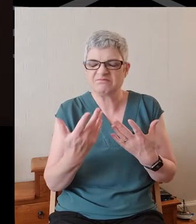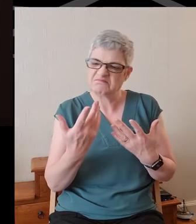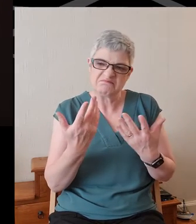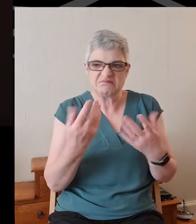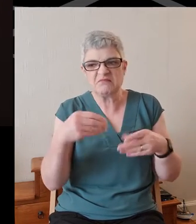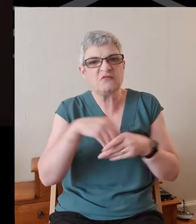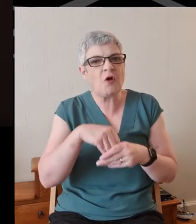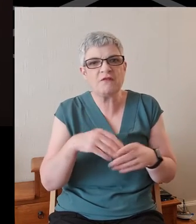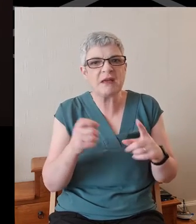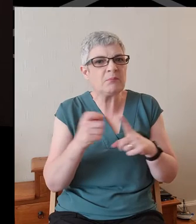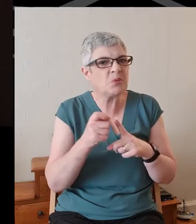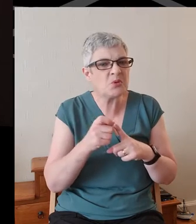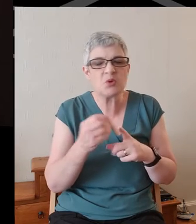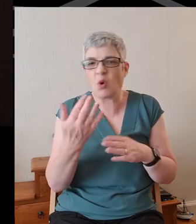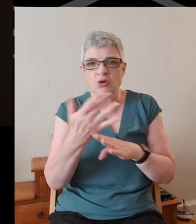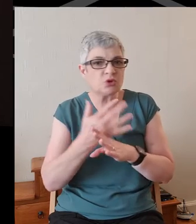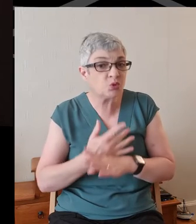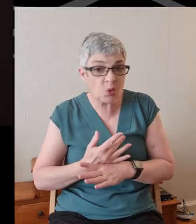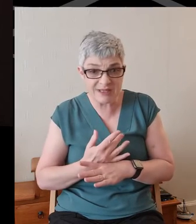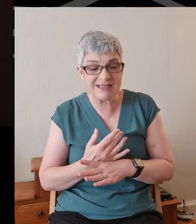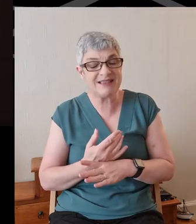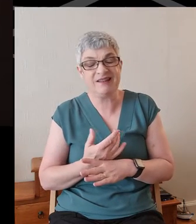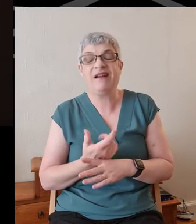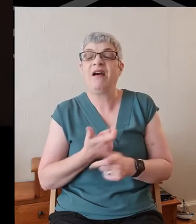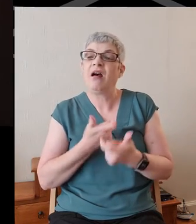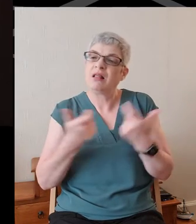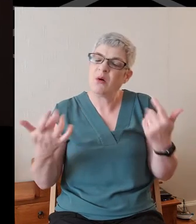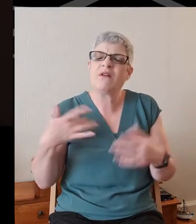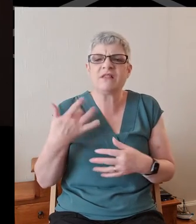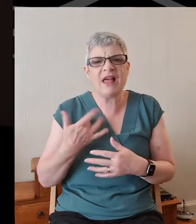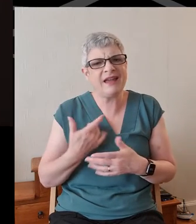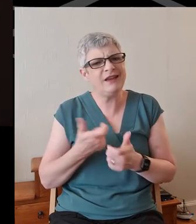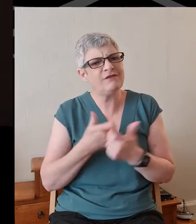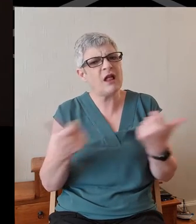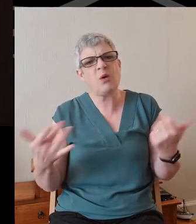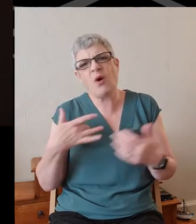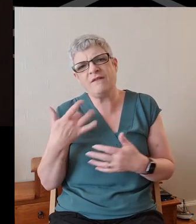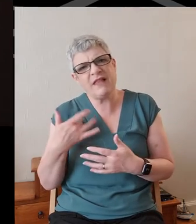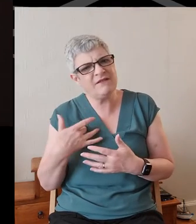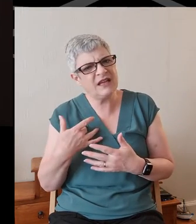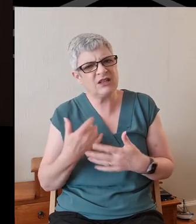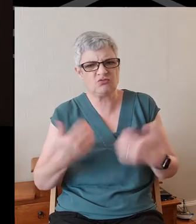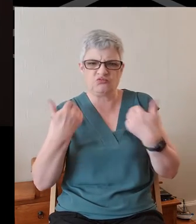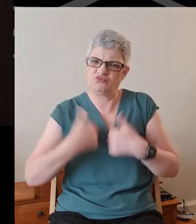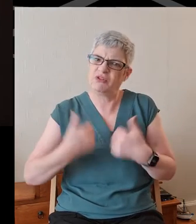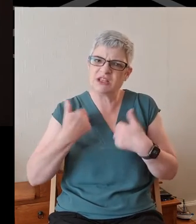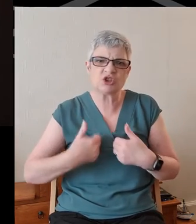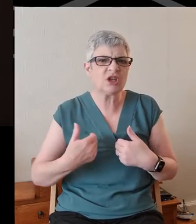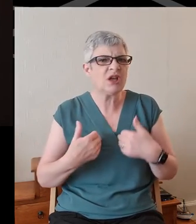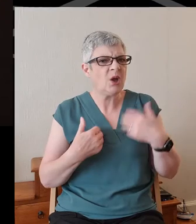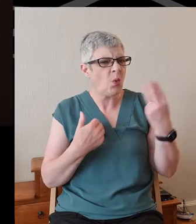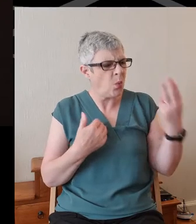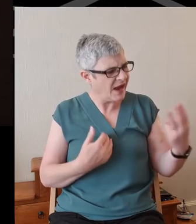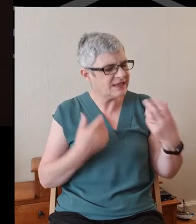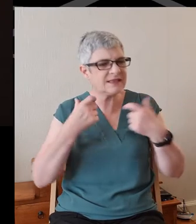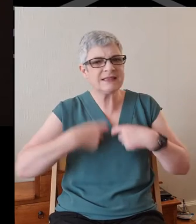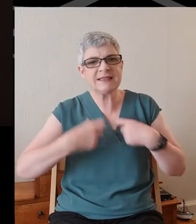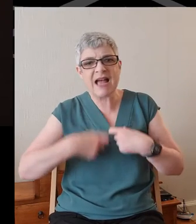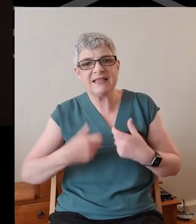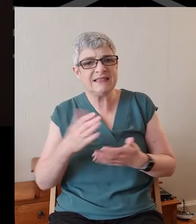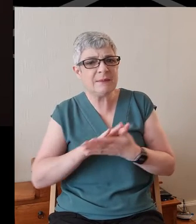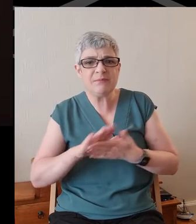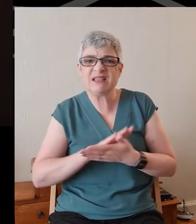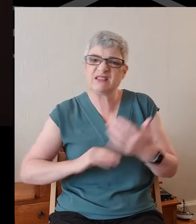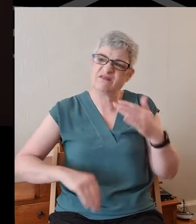unique indeed to the fictional world. A lot of life, a lot of living in our rich Western society is about just passing, just